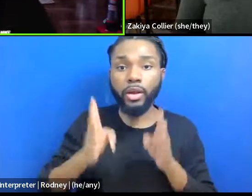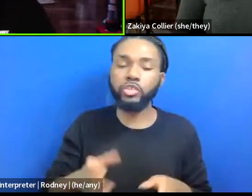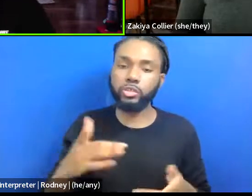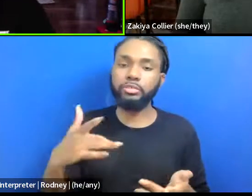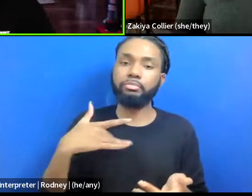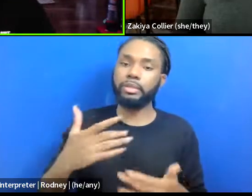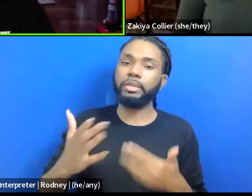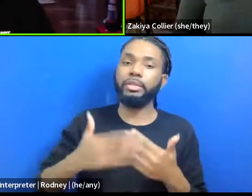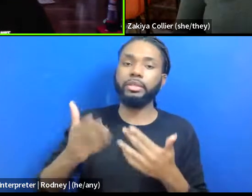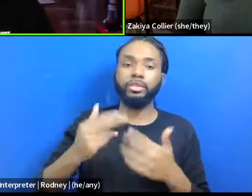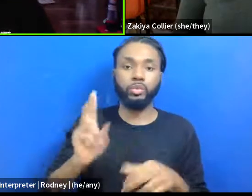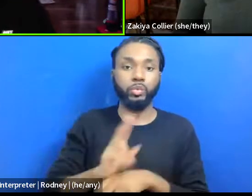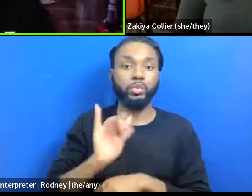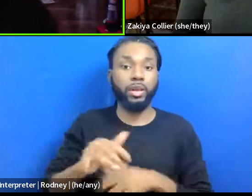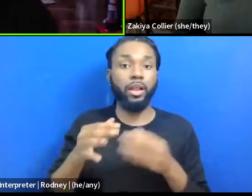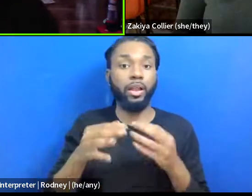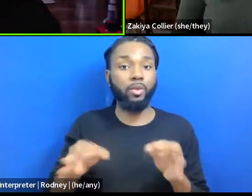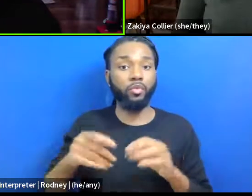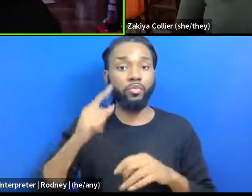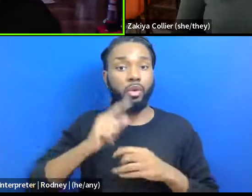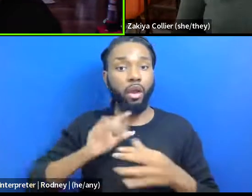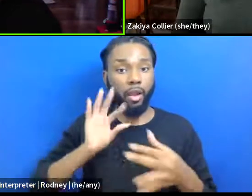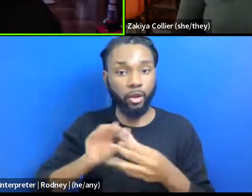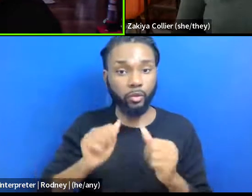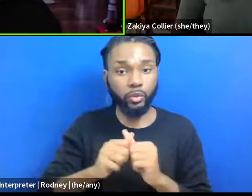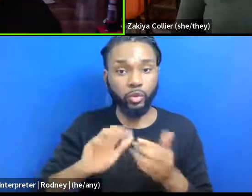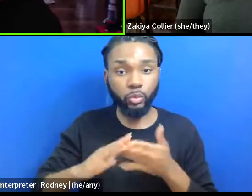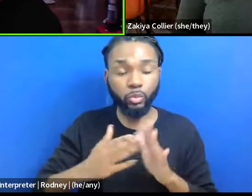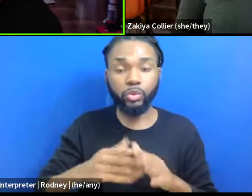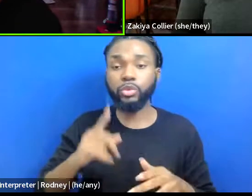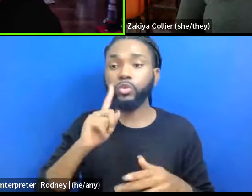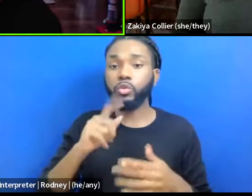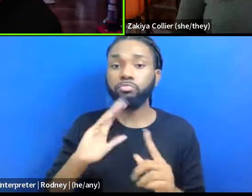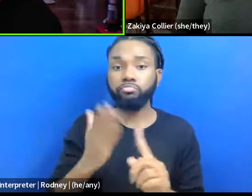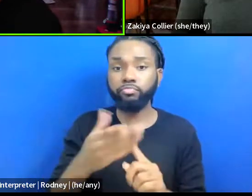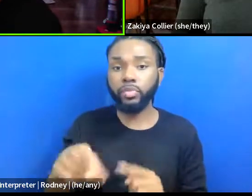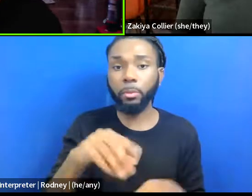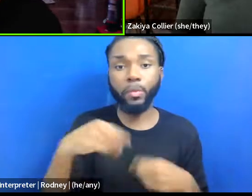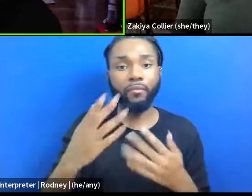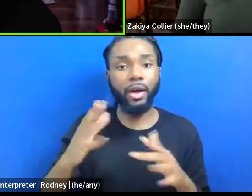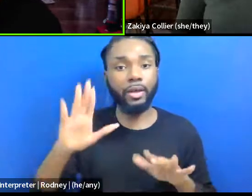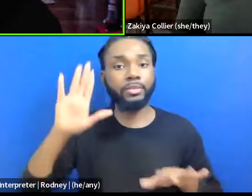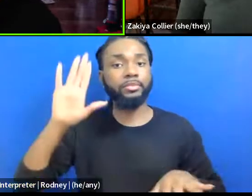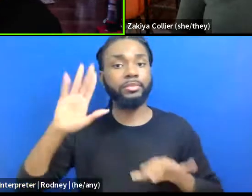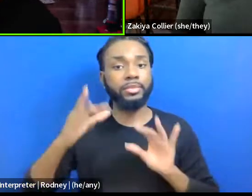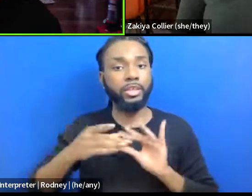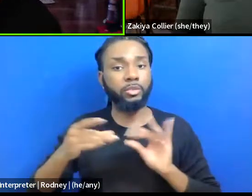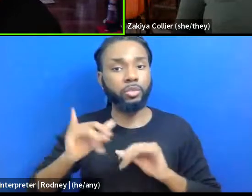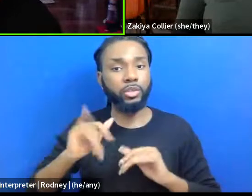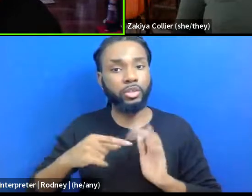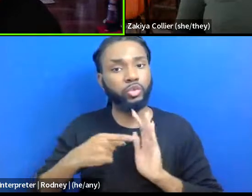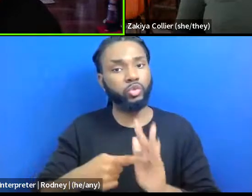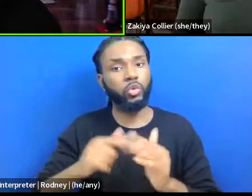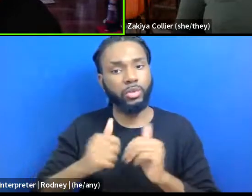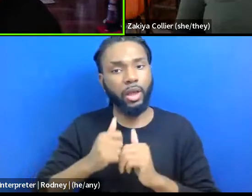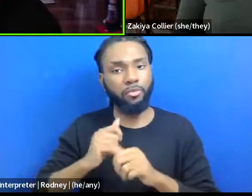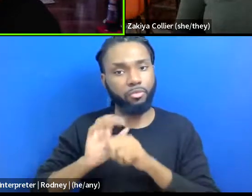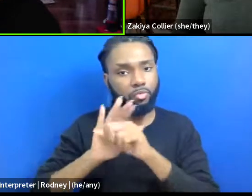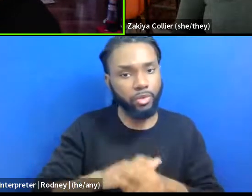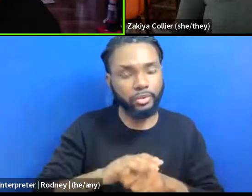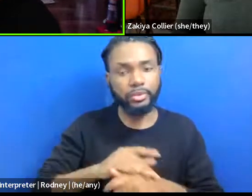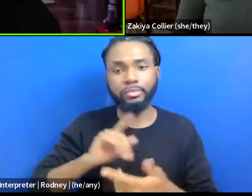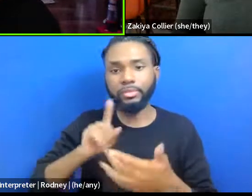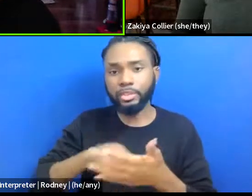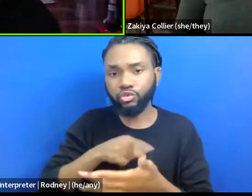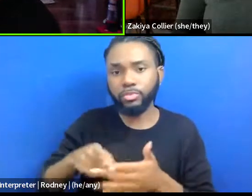to connect with our community, to get them to provide testimony that shows how, um, oppressive and discriminative and